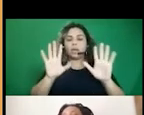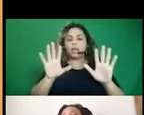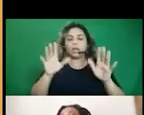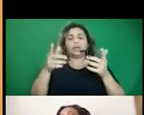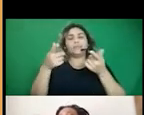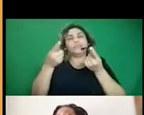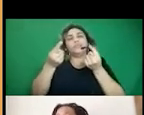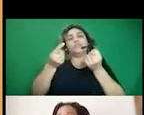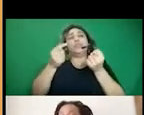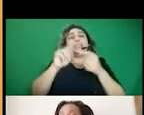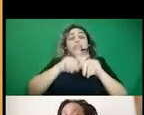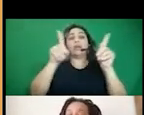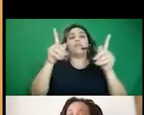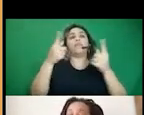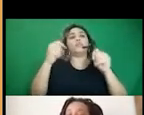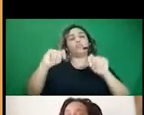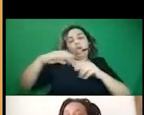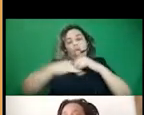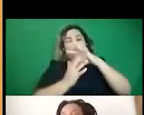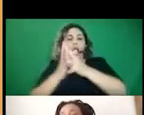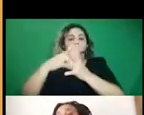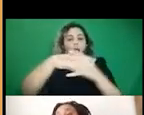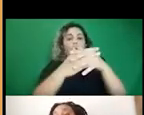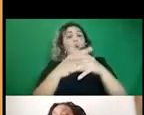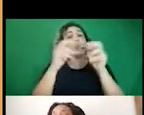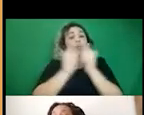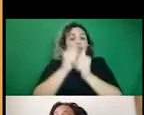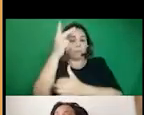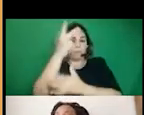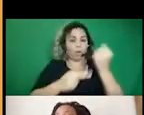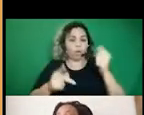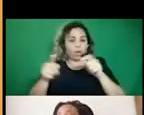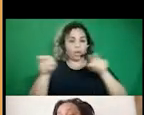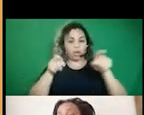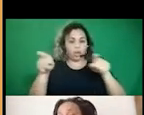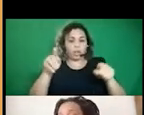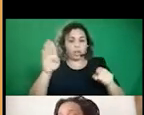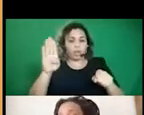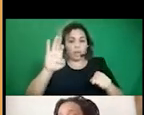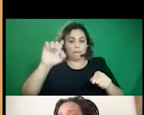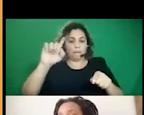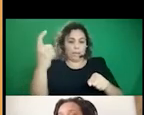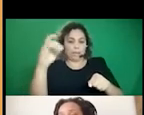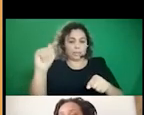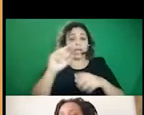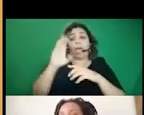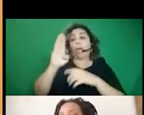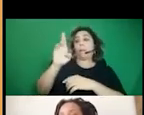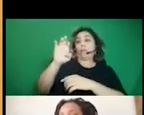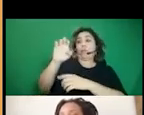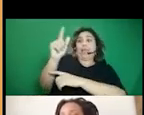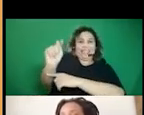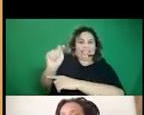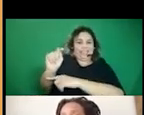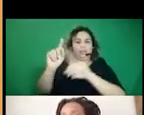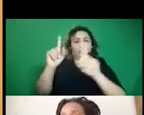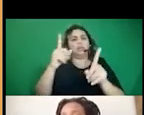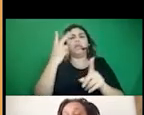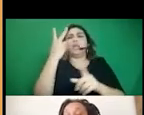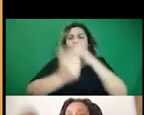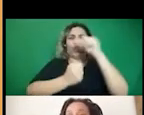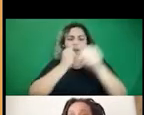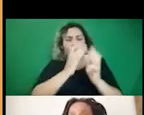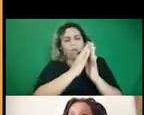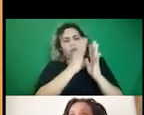of intertwined and collided with each other, um, in this particular instance. So over the course of three years,